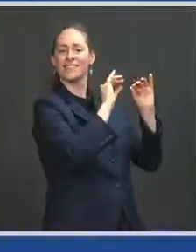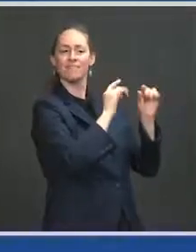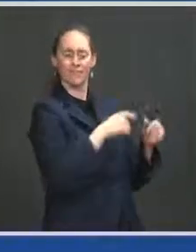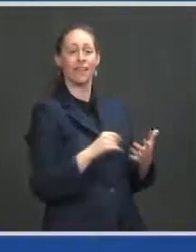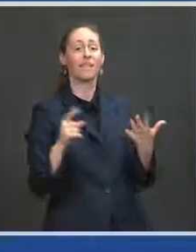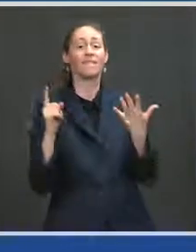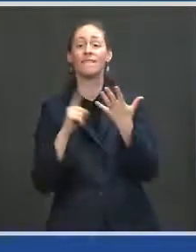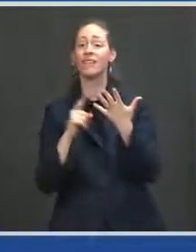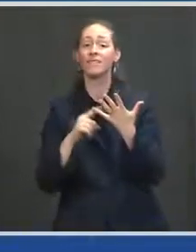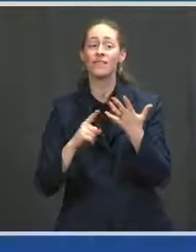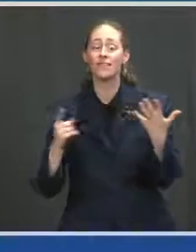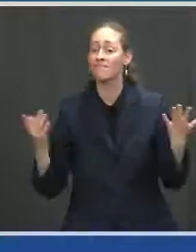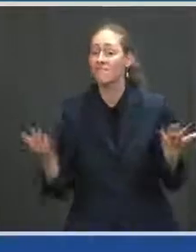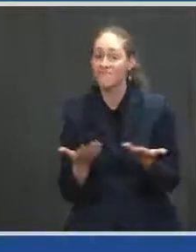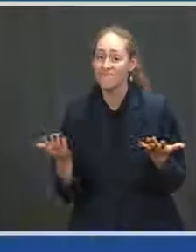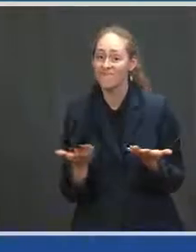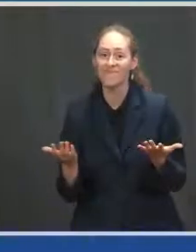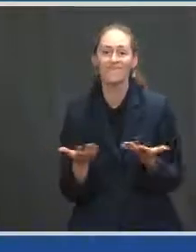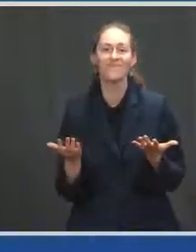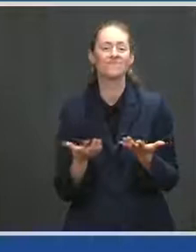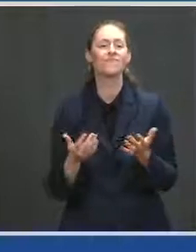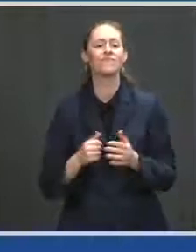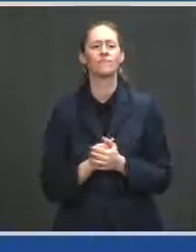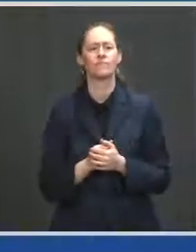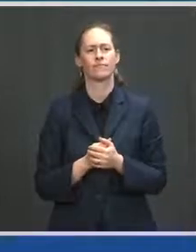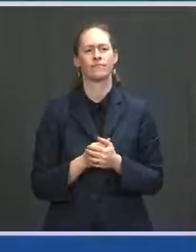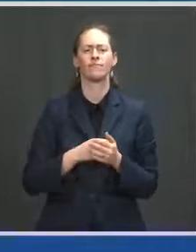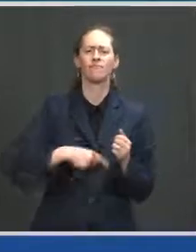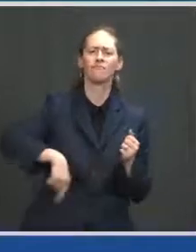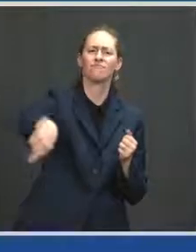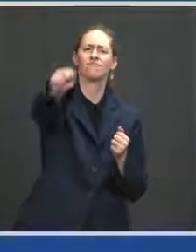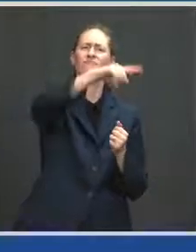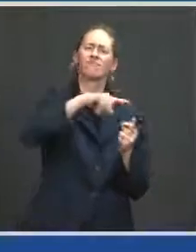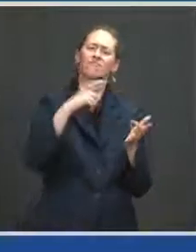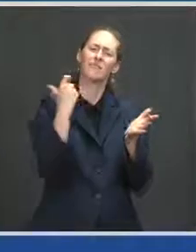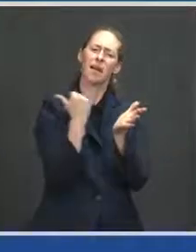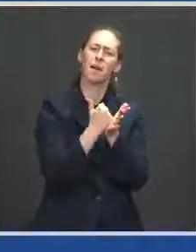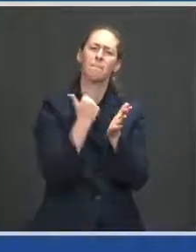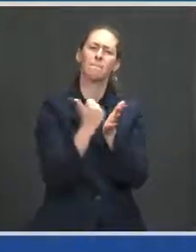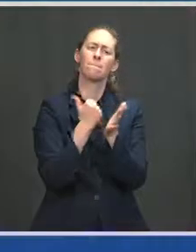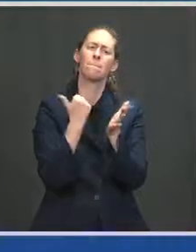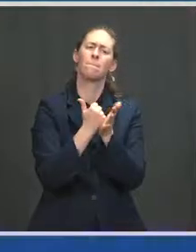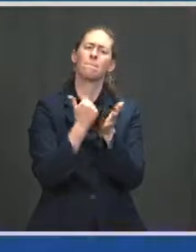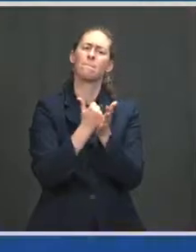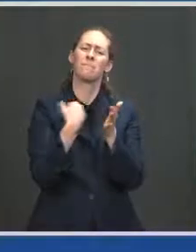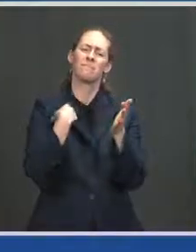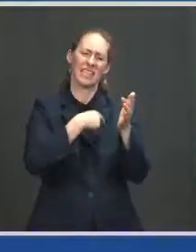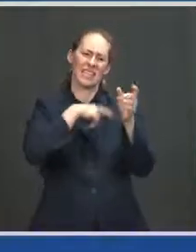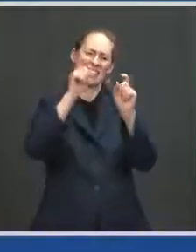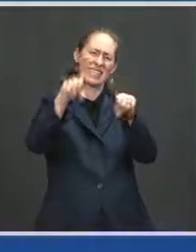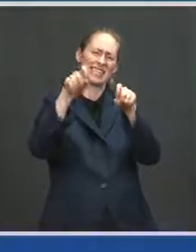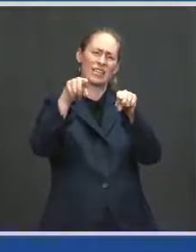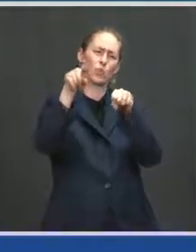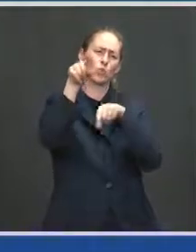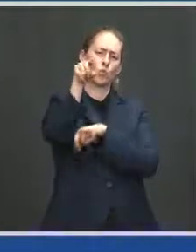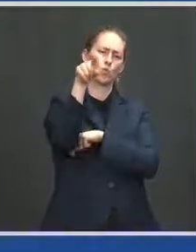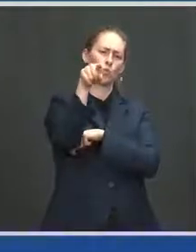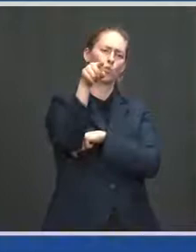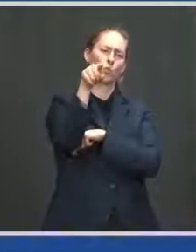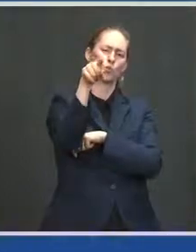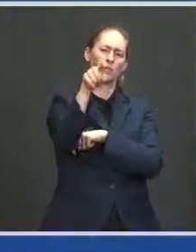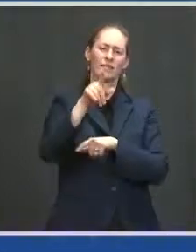finally, we're asking the American people to help. We need you. We need you to get your friends,